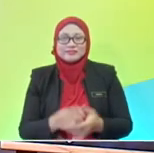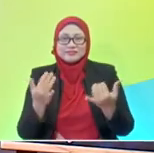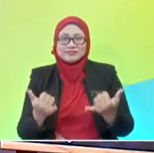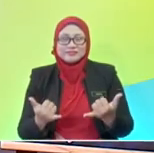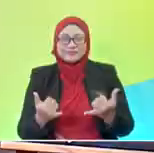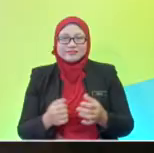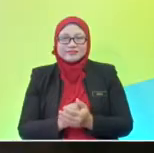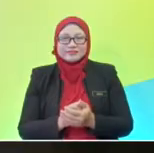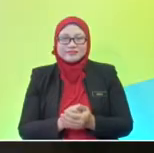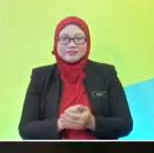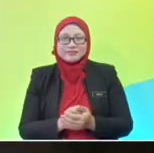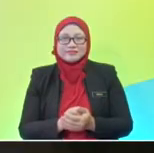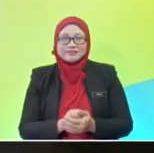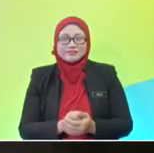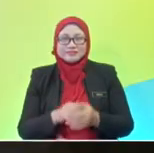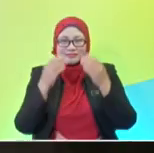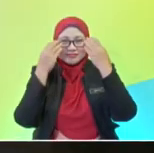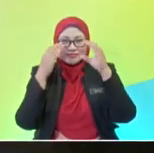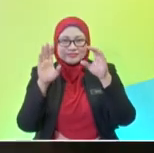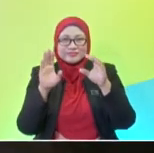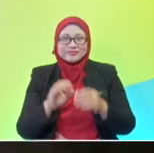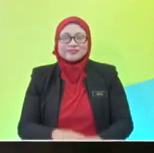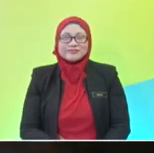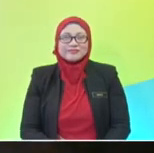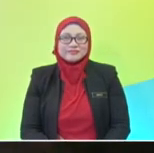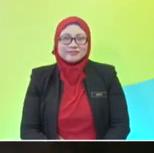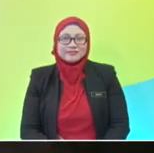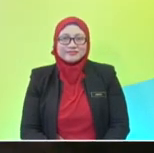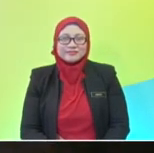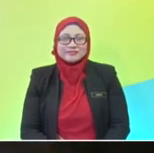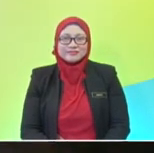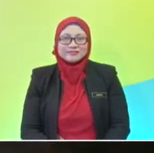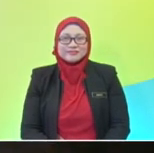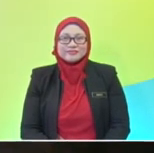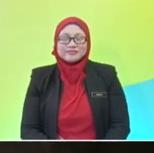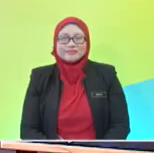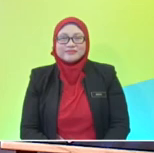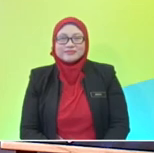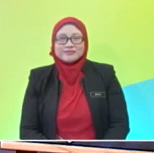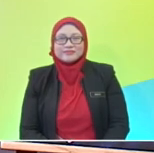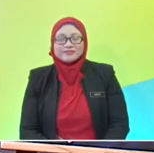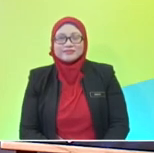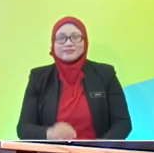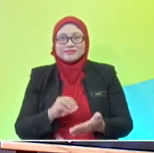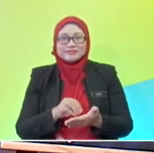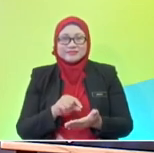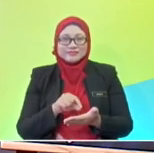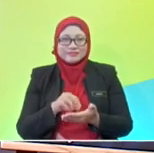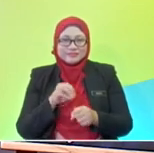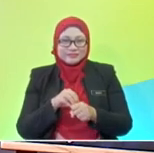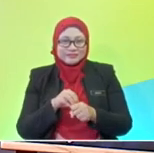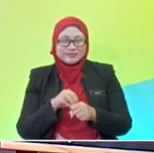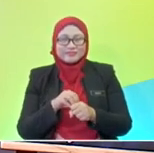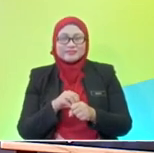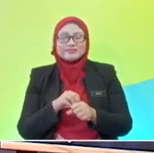Are you guys ready? Can you give me thumbs up? Double thumbs up! Great! Okay! So, in this segment, we're going to look at